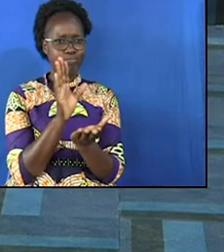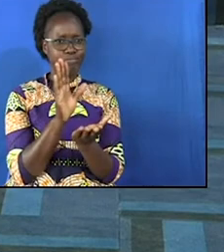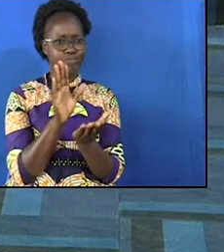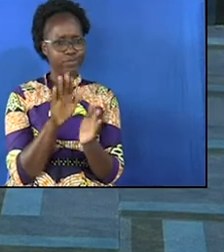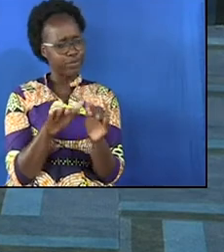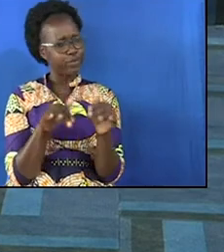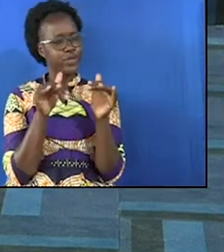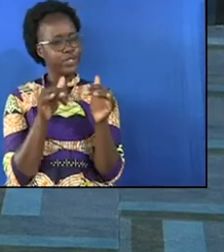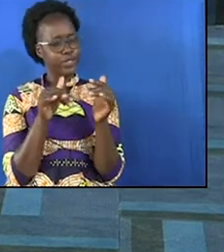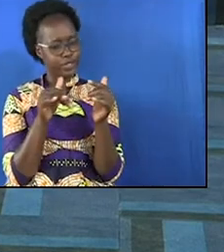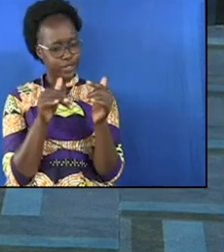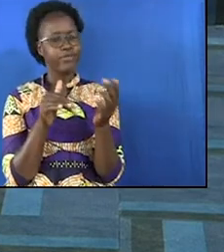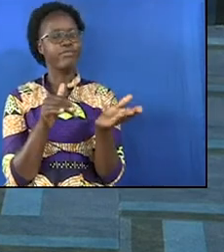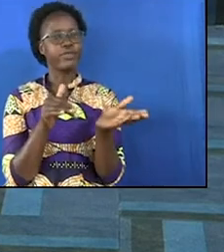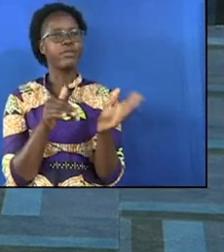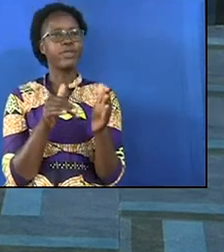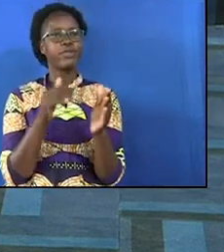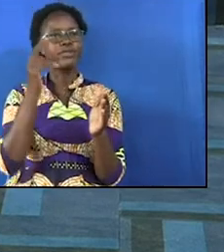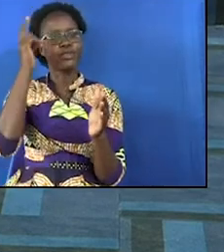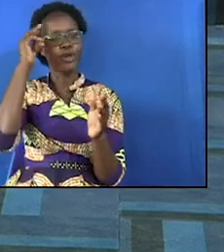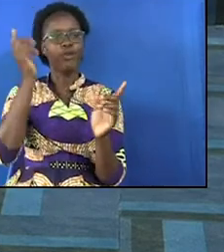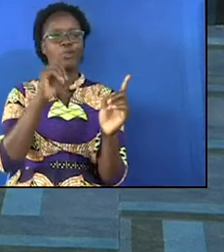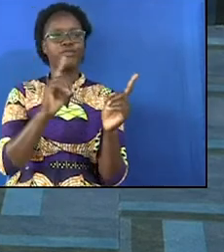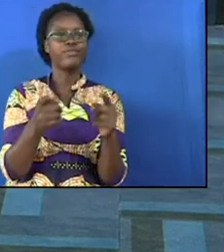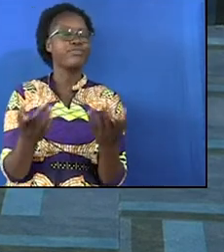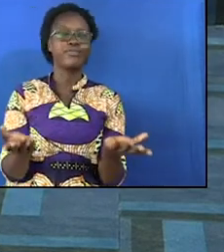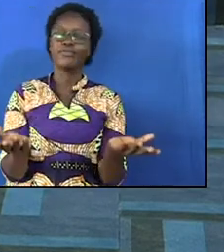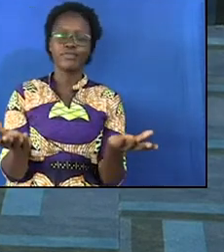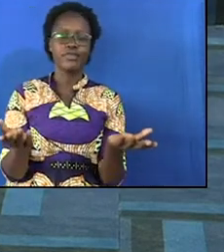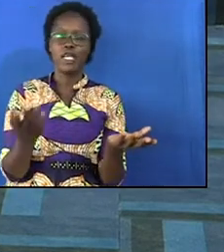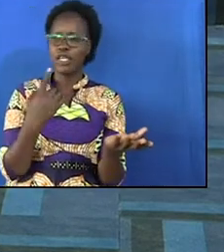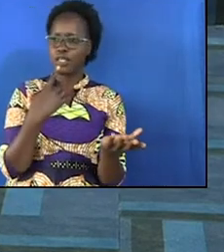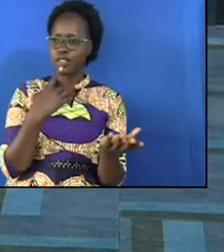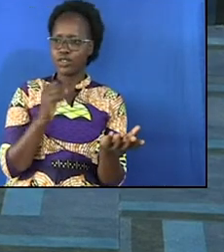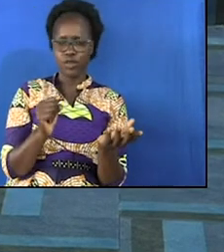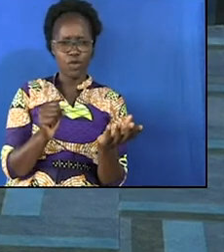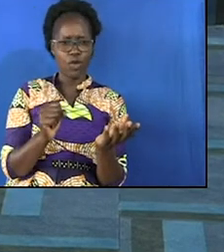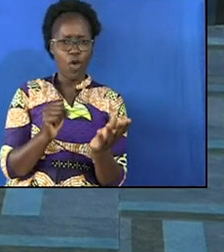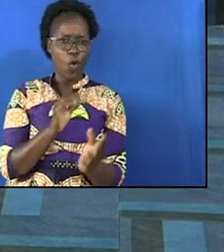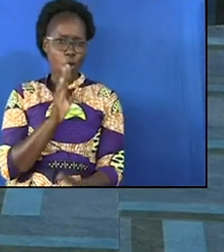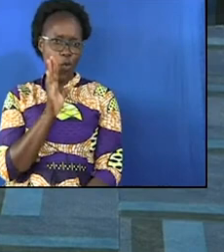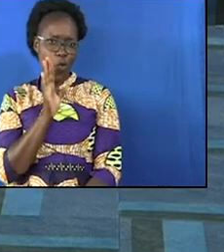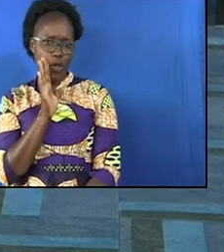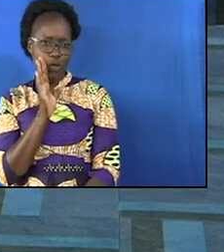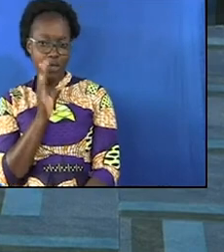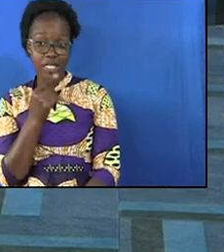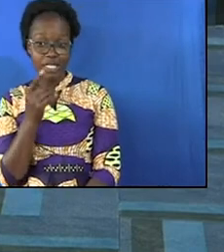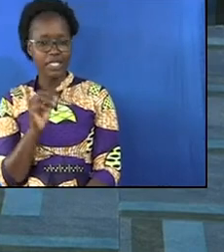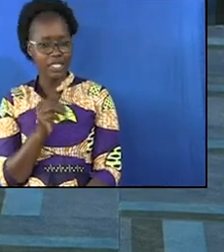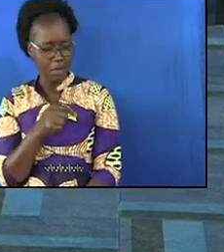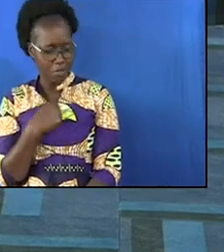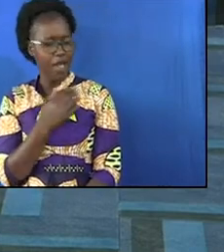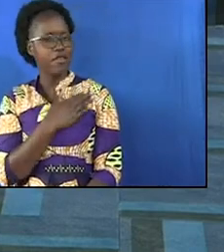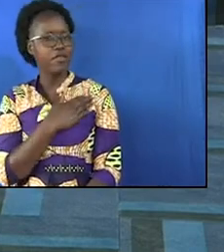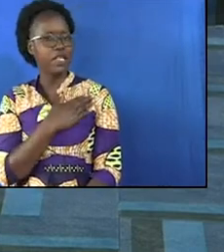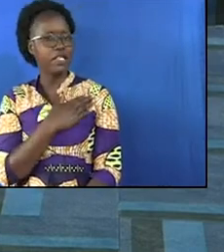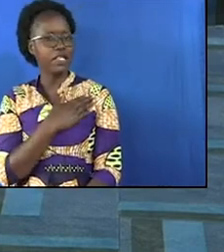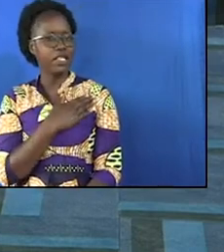waiting for him to come back to his senses and so the whisper tells him my friend